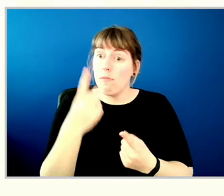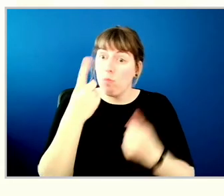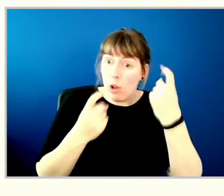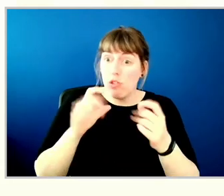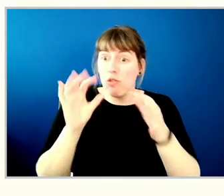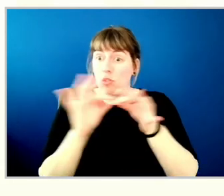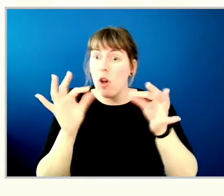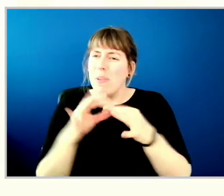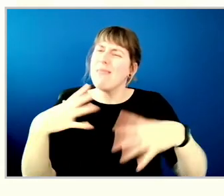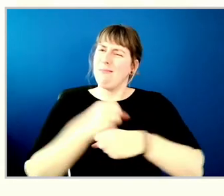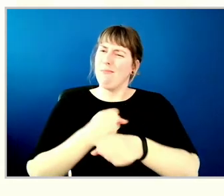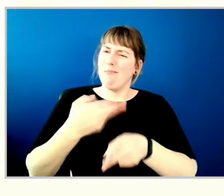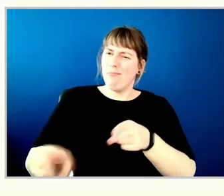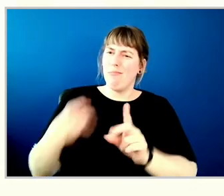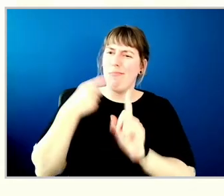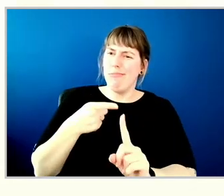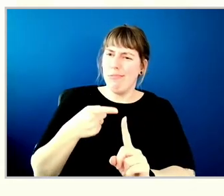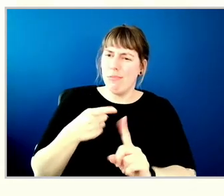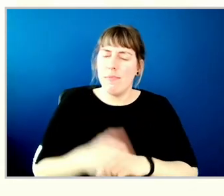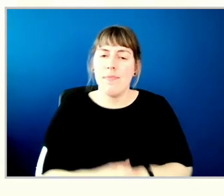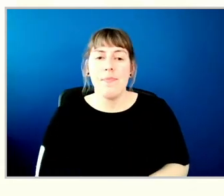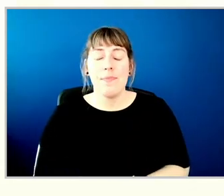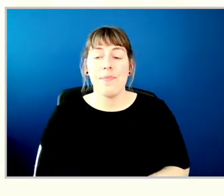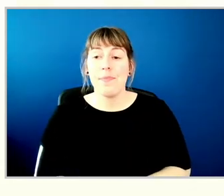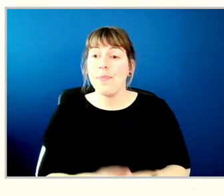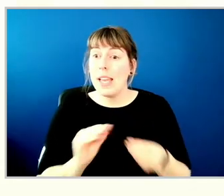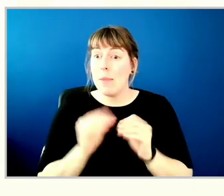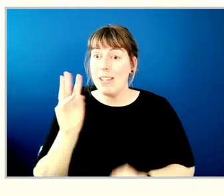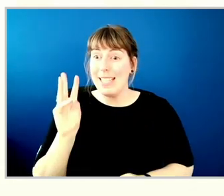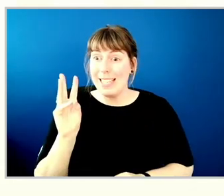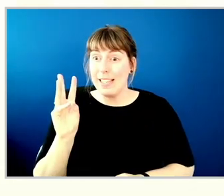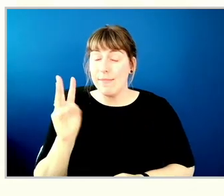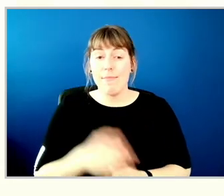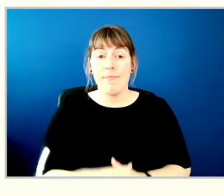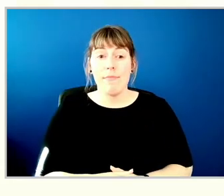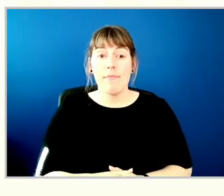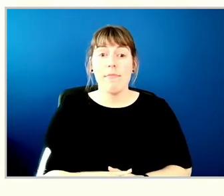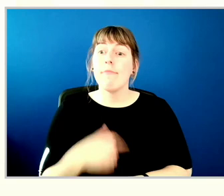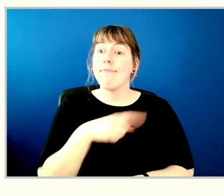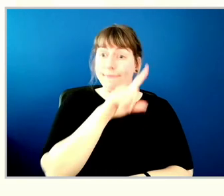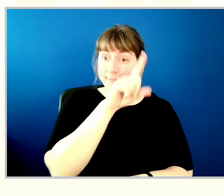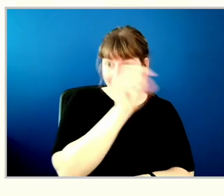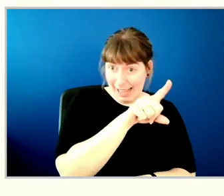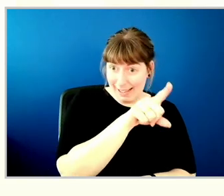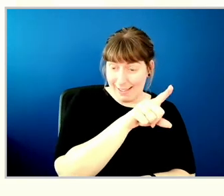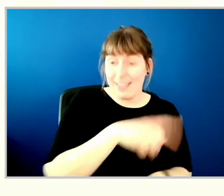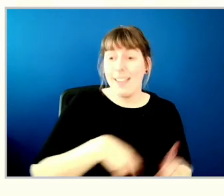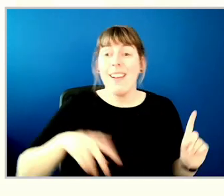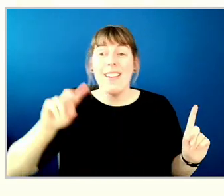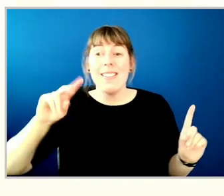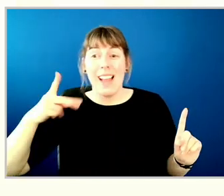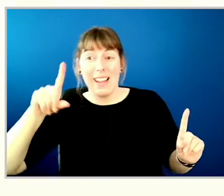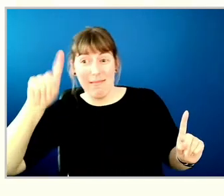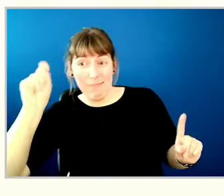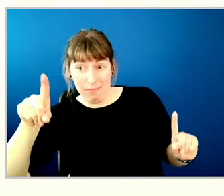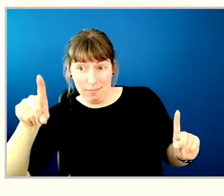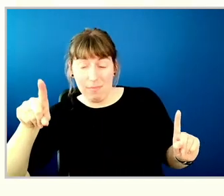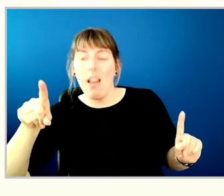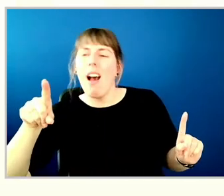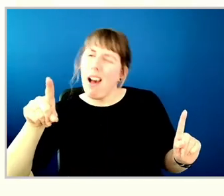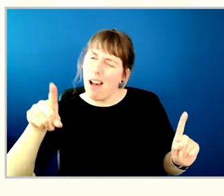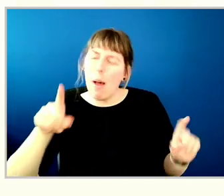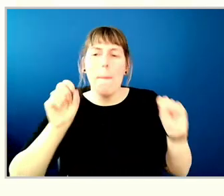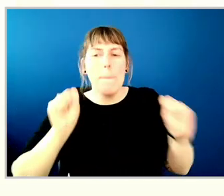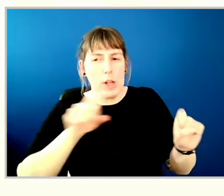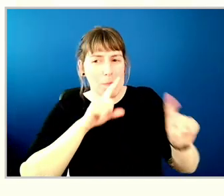to the point. Rule number six. A second question or comment on the same motion will be addressed if there is